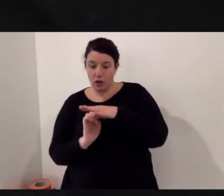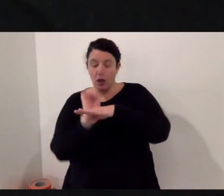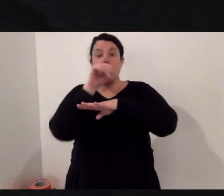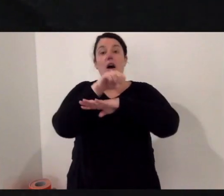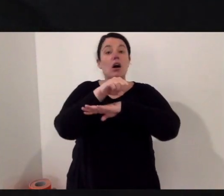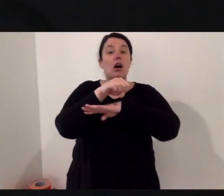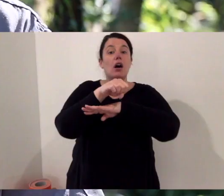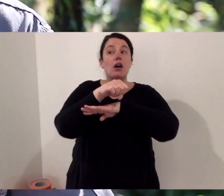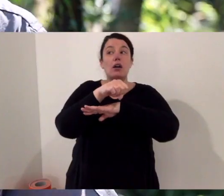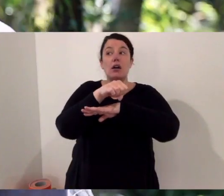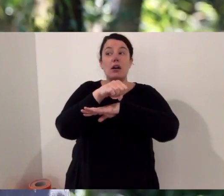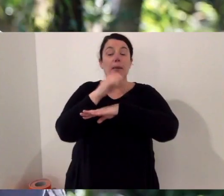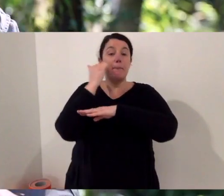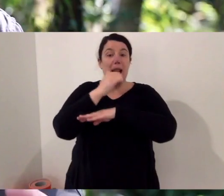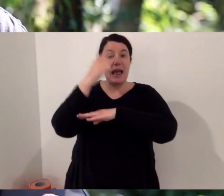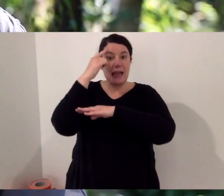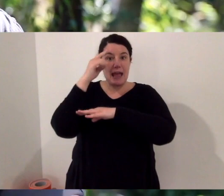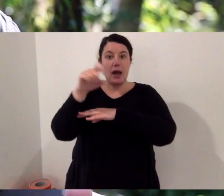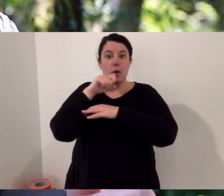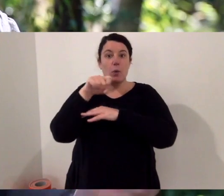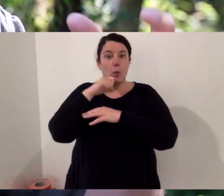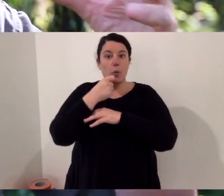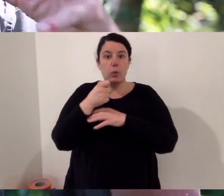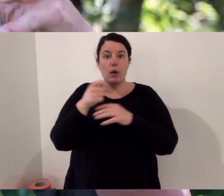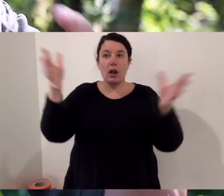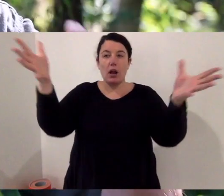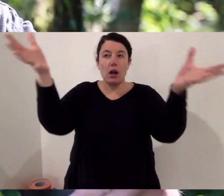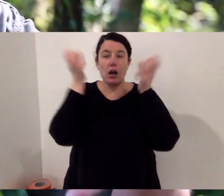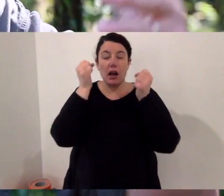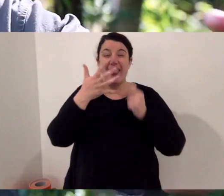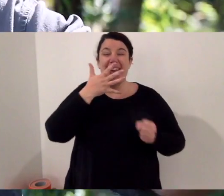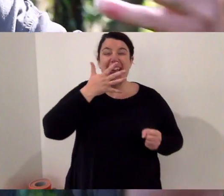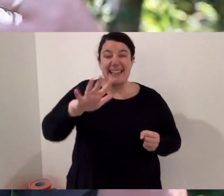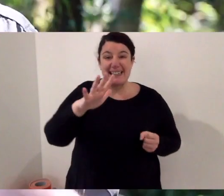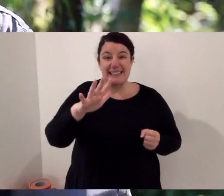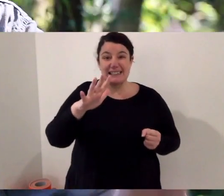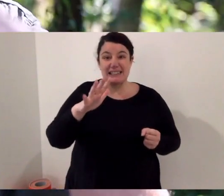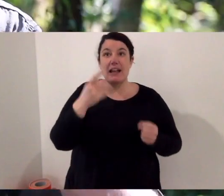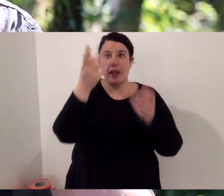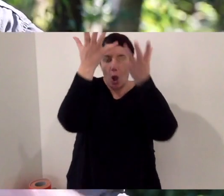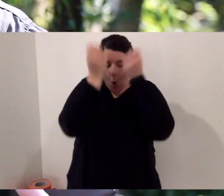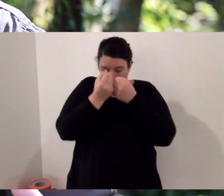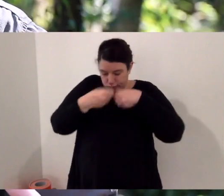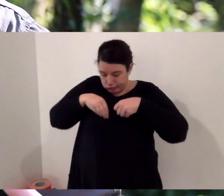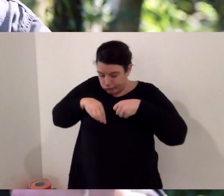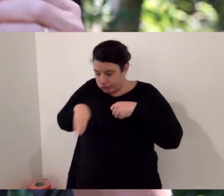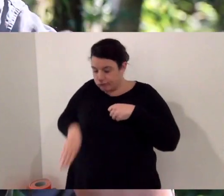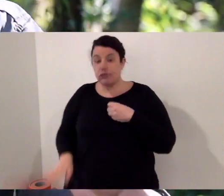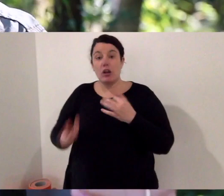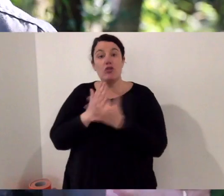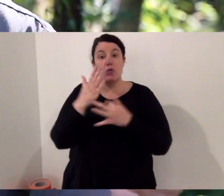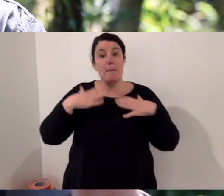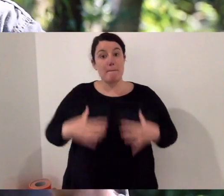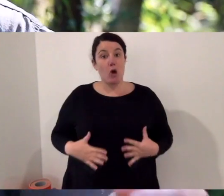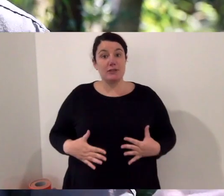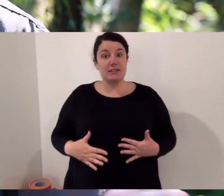suggests. They're actually known to put their head out of a burrow. And that black head absorbs so much of the sun's heat. And they can